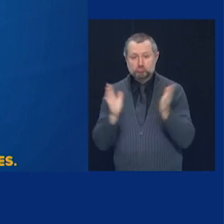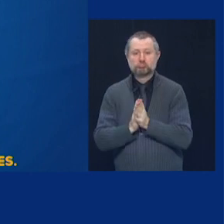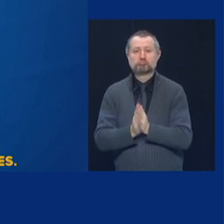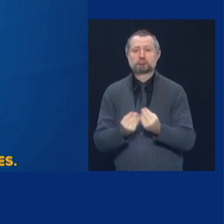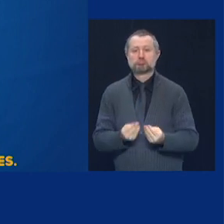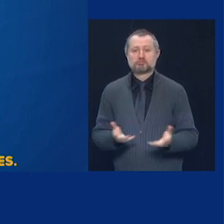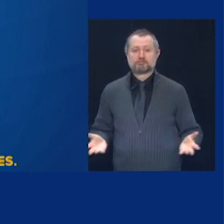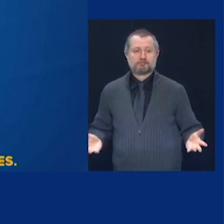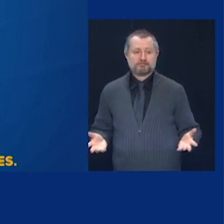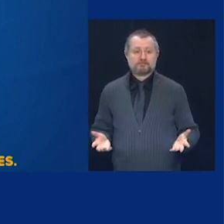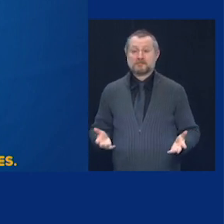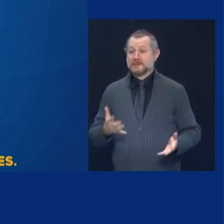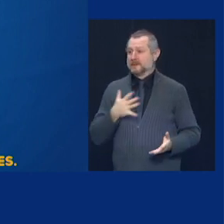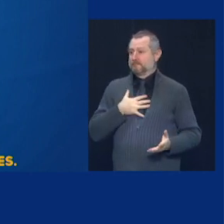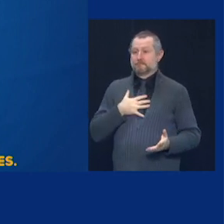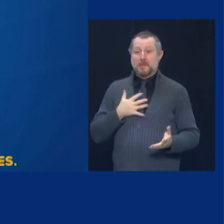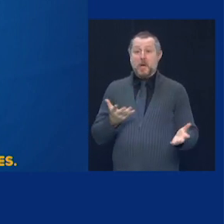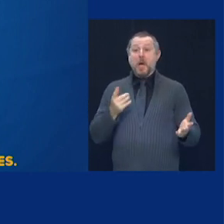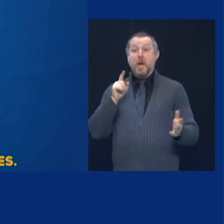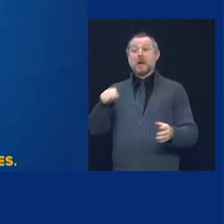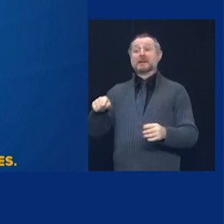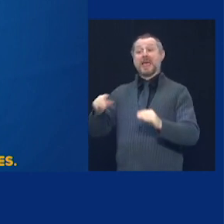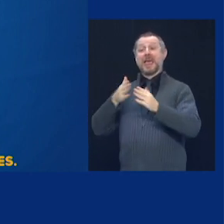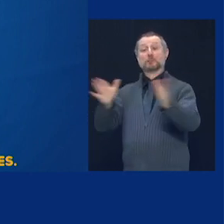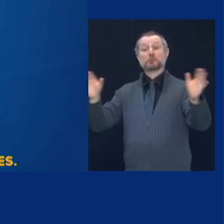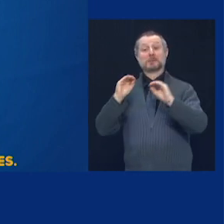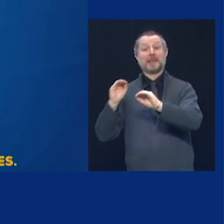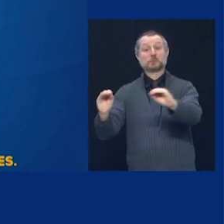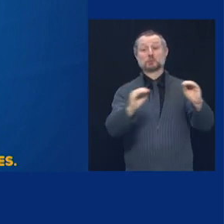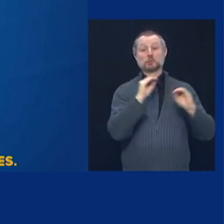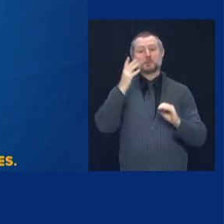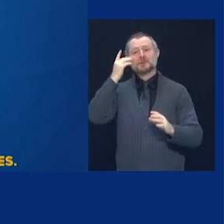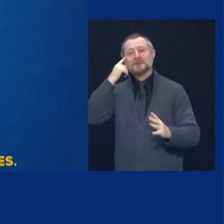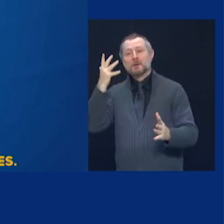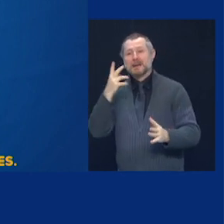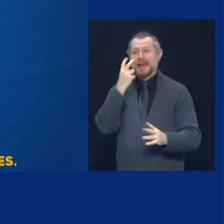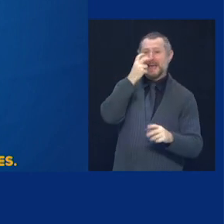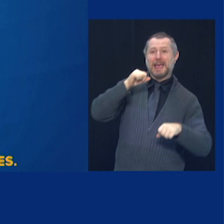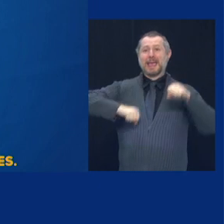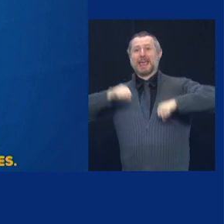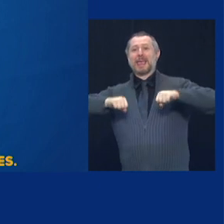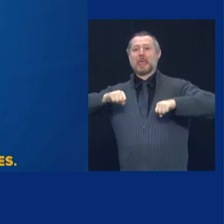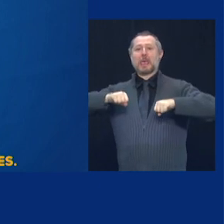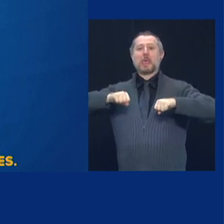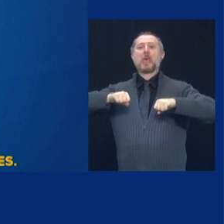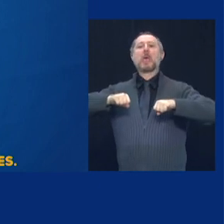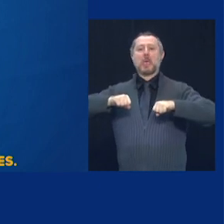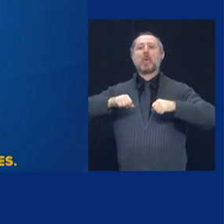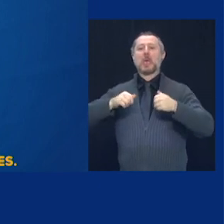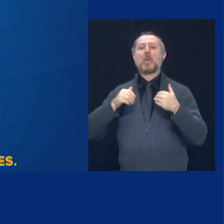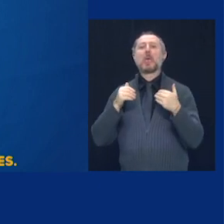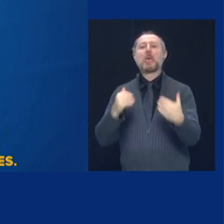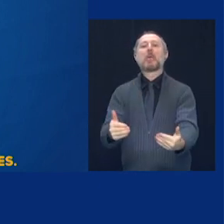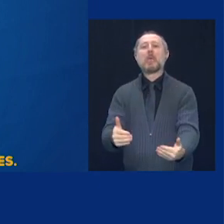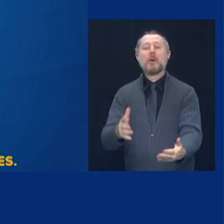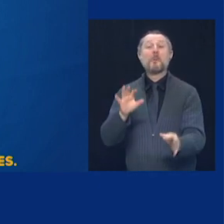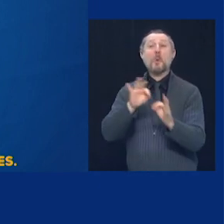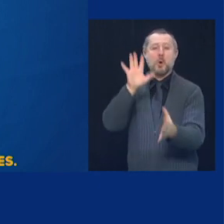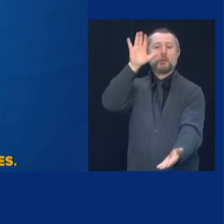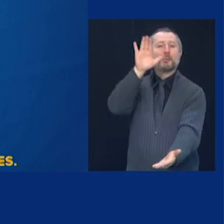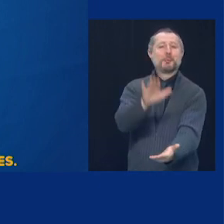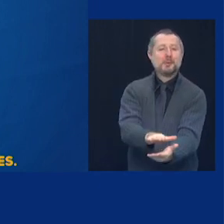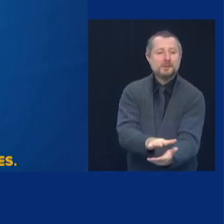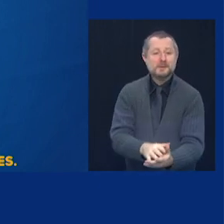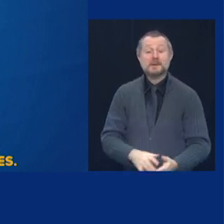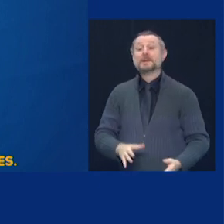need a real public education to dispel the skepticism that already exists. Second, and